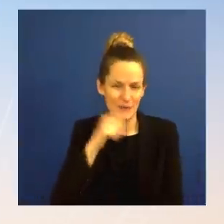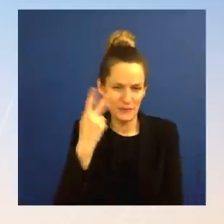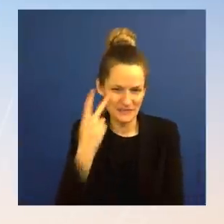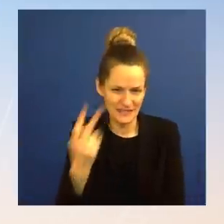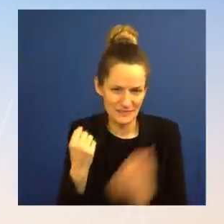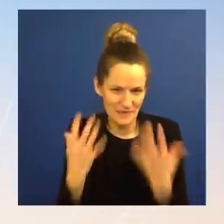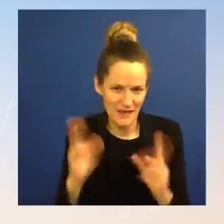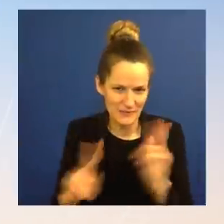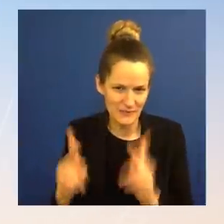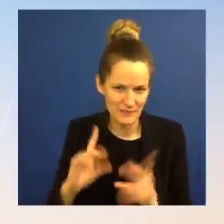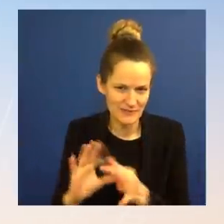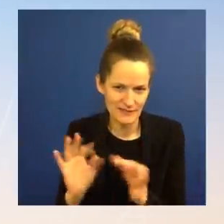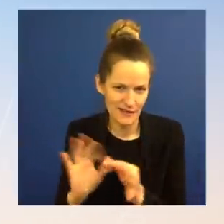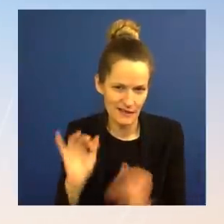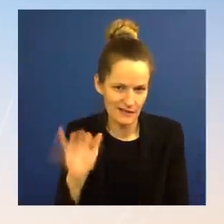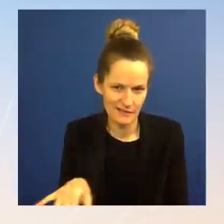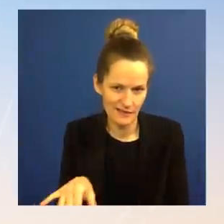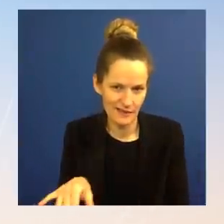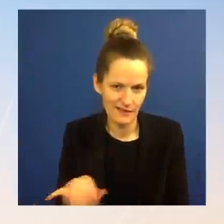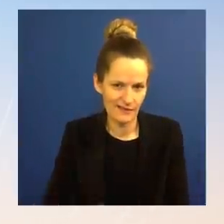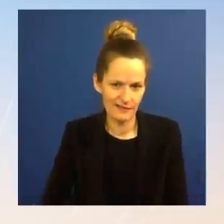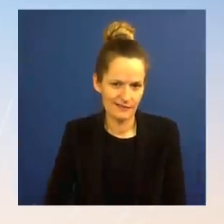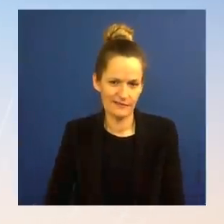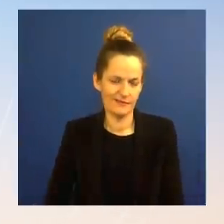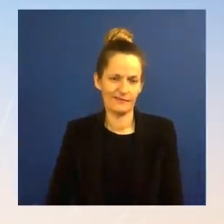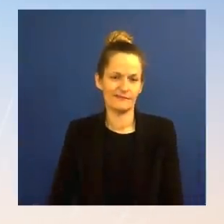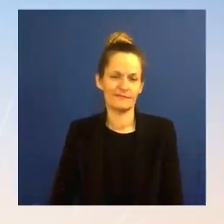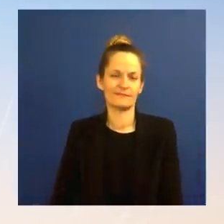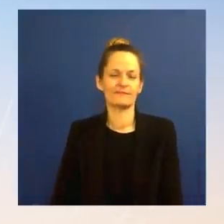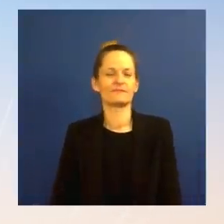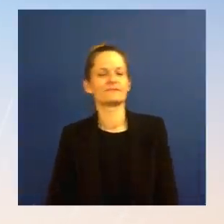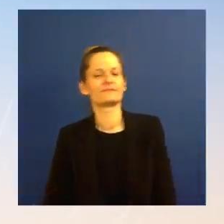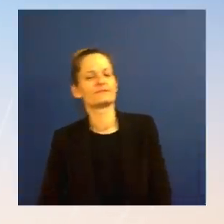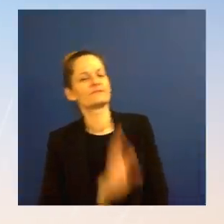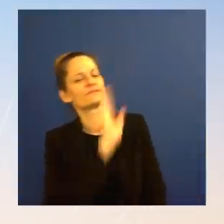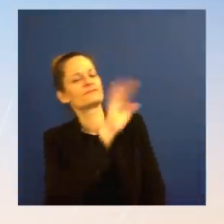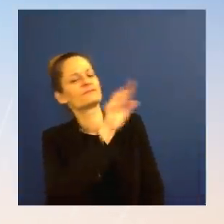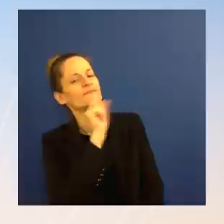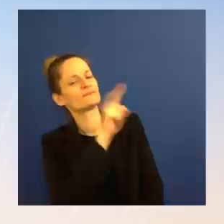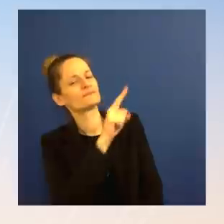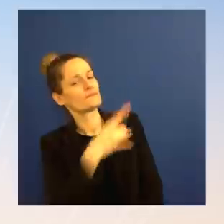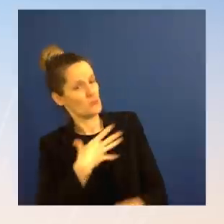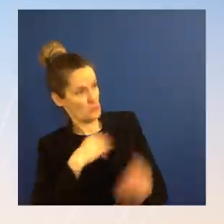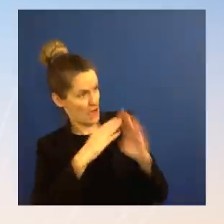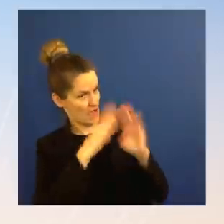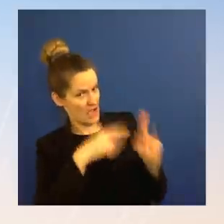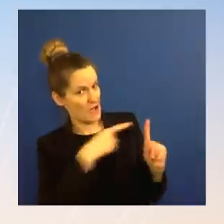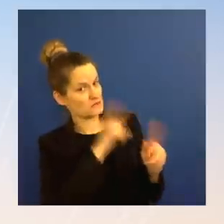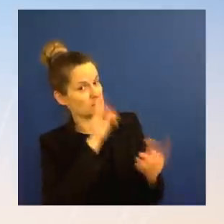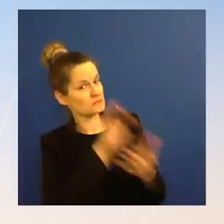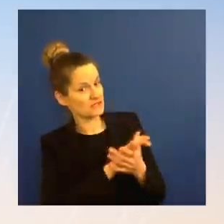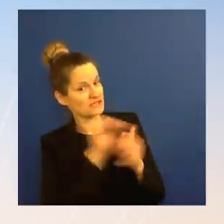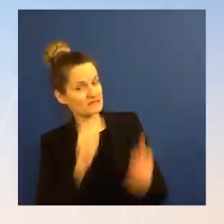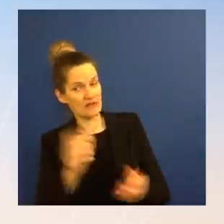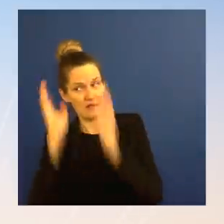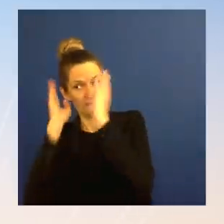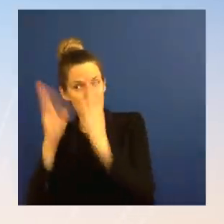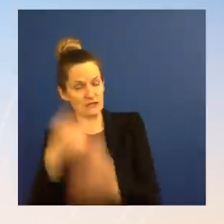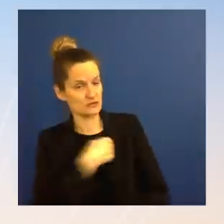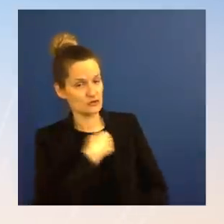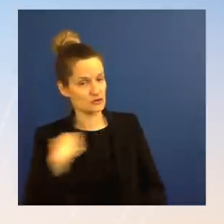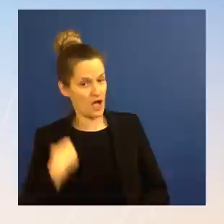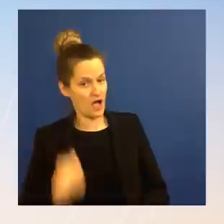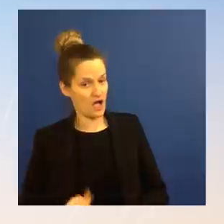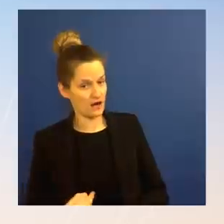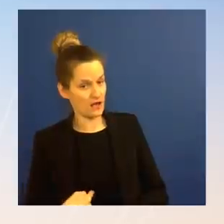White House believe there's an opportunity to convince China to play an effective role in resolving the crisis in Ukraine? Ms. Well,